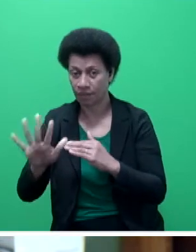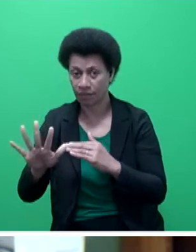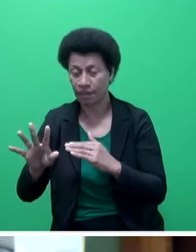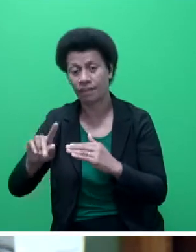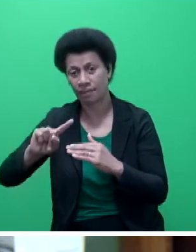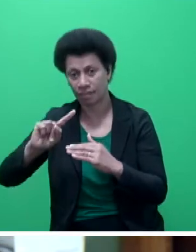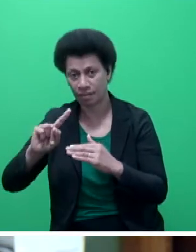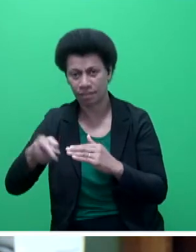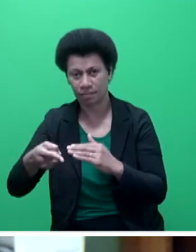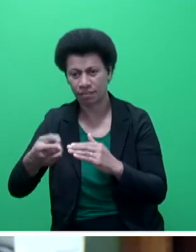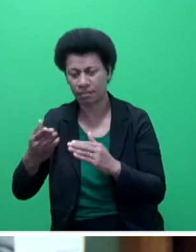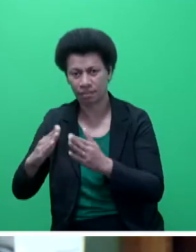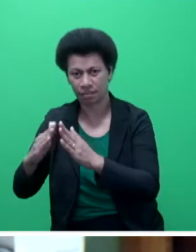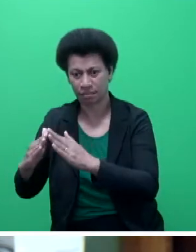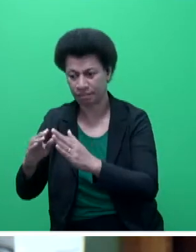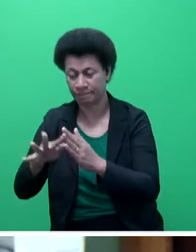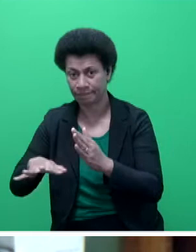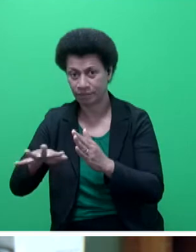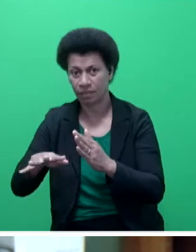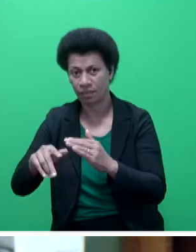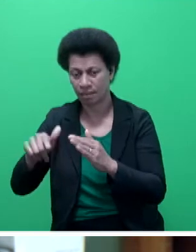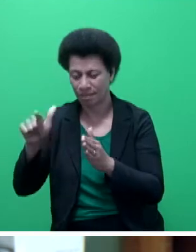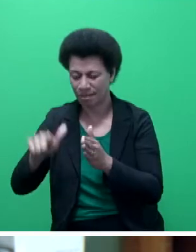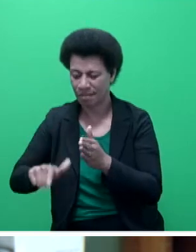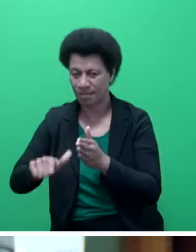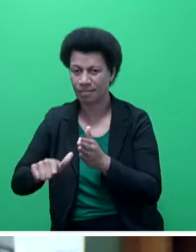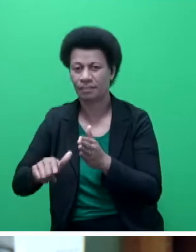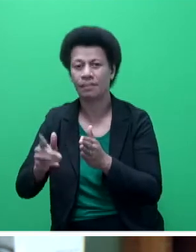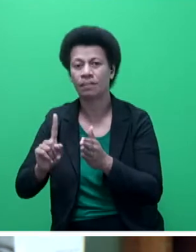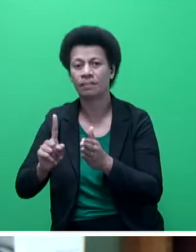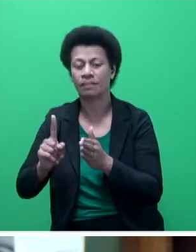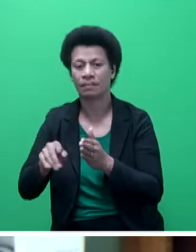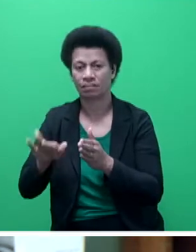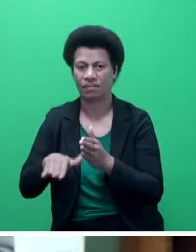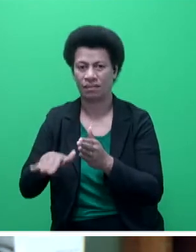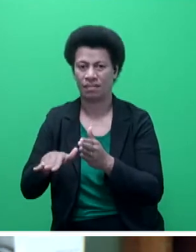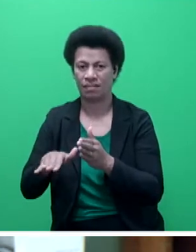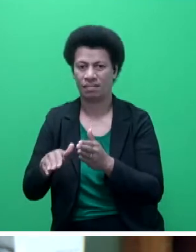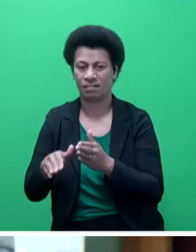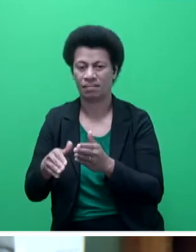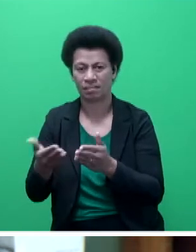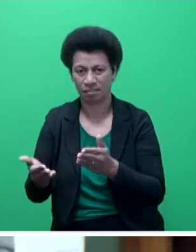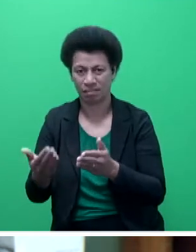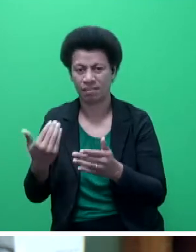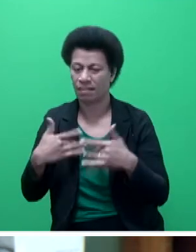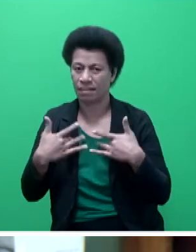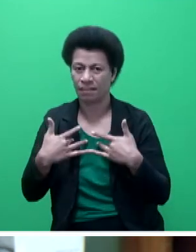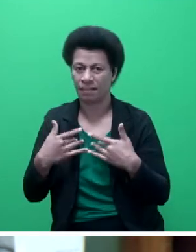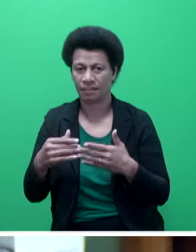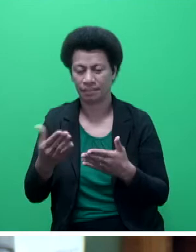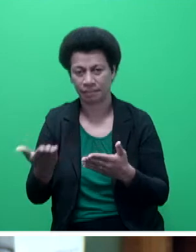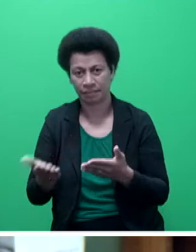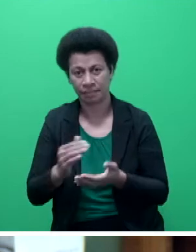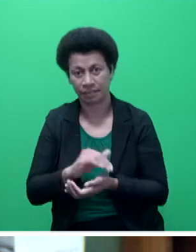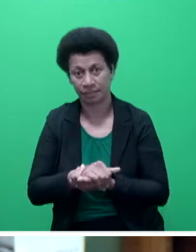households were 22.9 per cent living below the poverty line. The speaker, recently the World Bank's poverty and equity global practice team